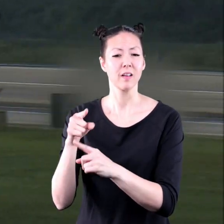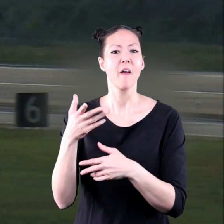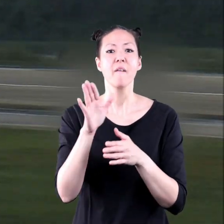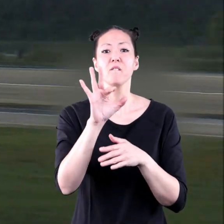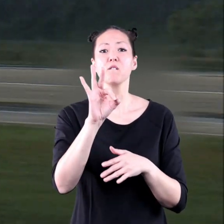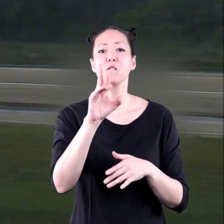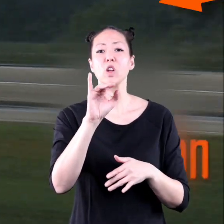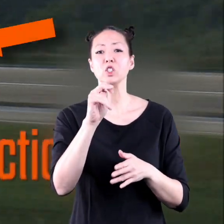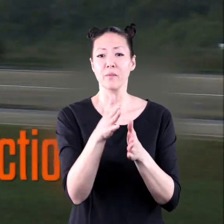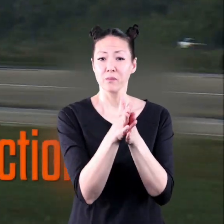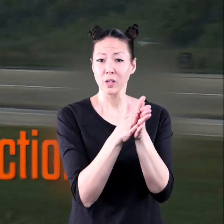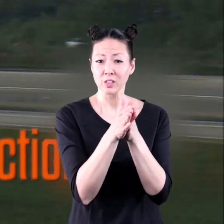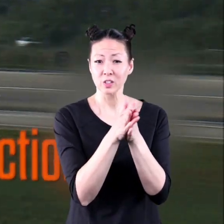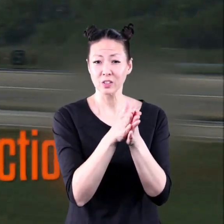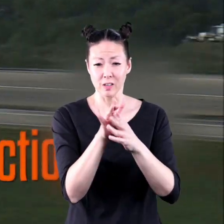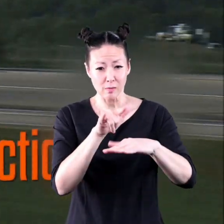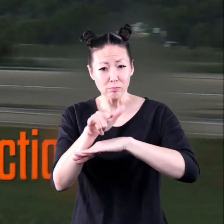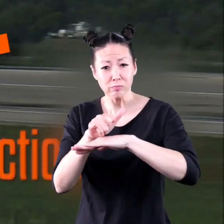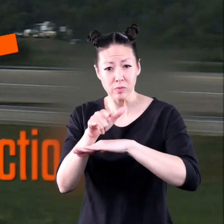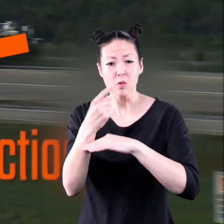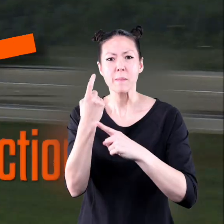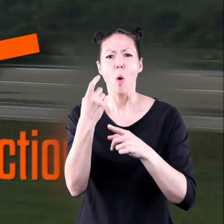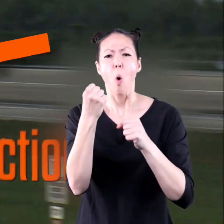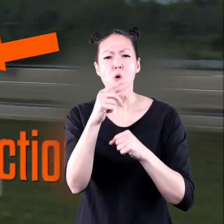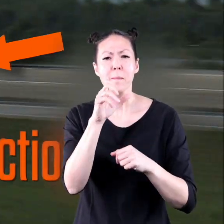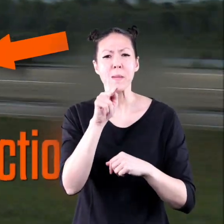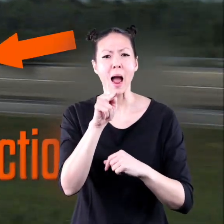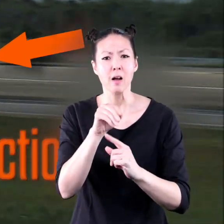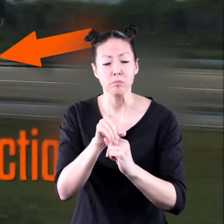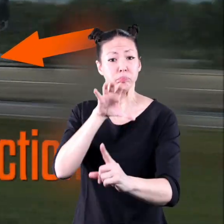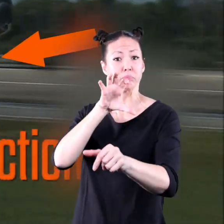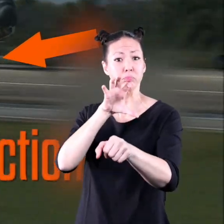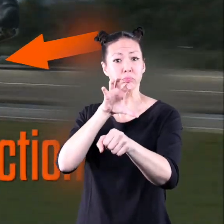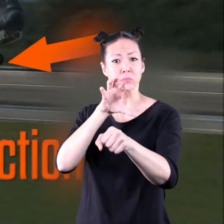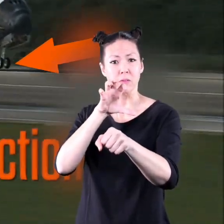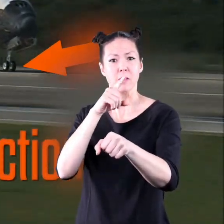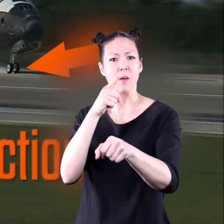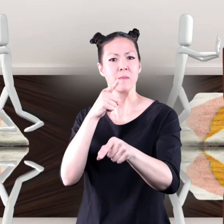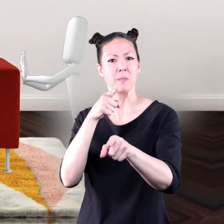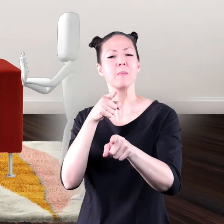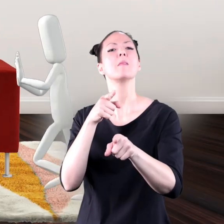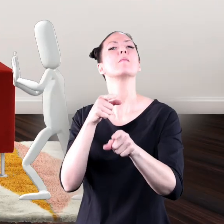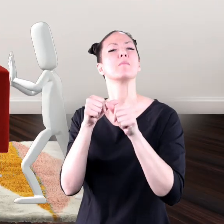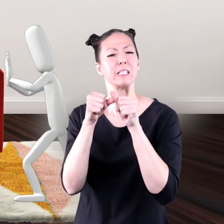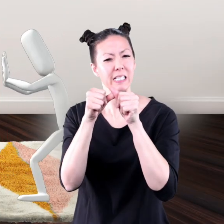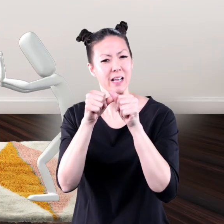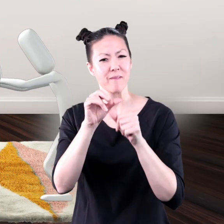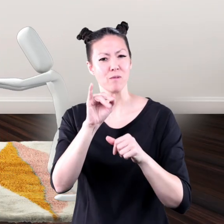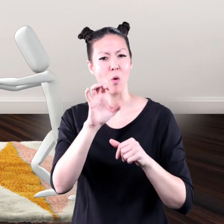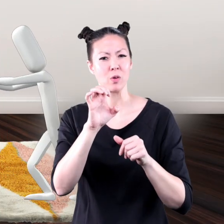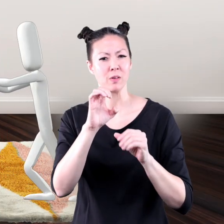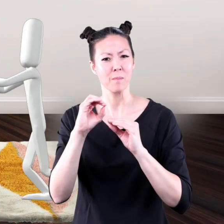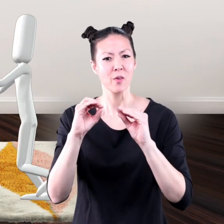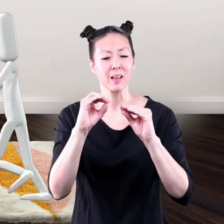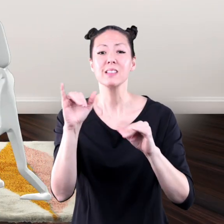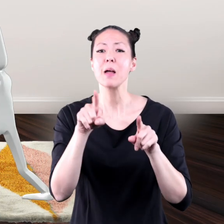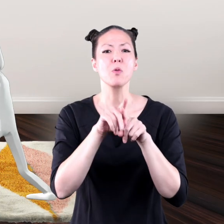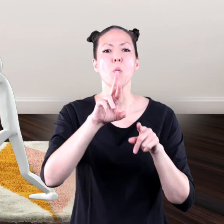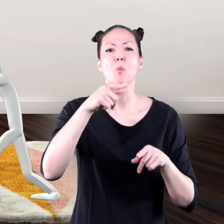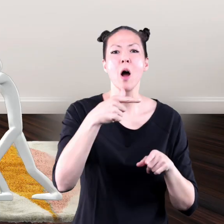is a reaction force or something that holds back something else that is moving forward. Remember the rug in the couch?